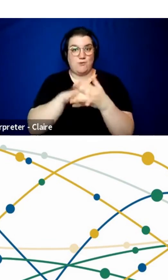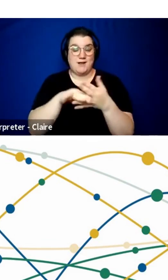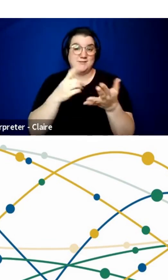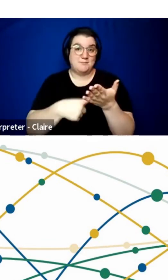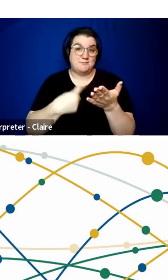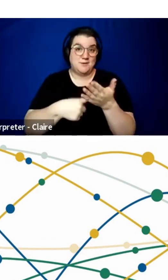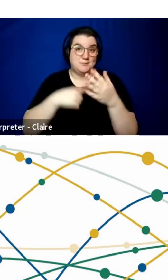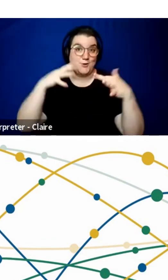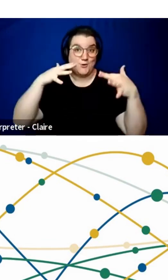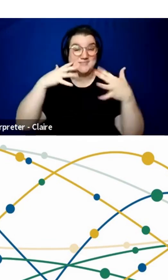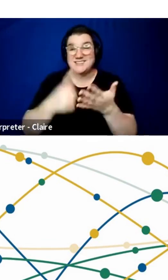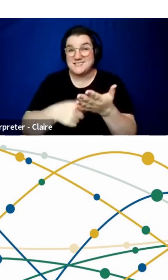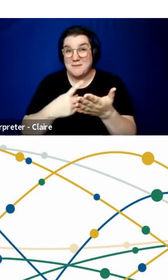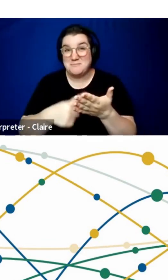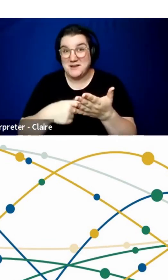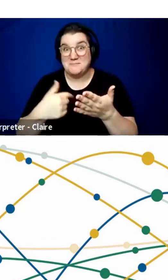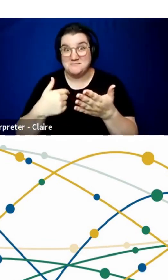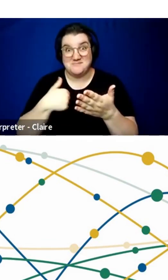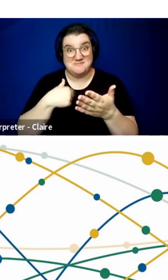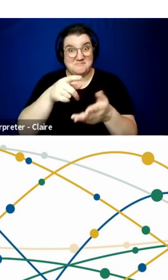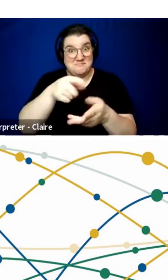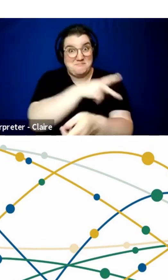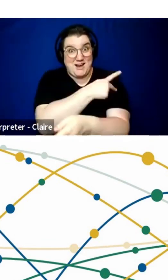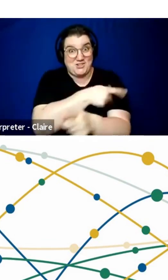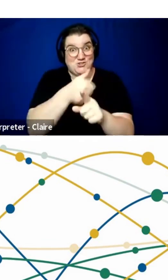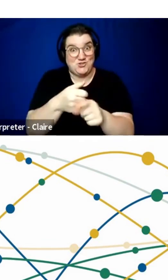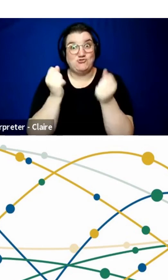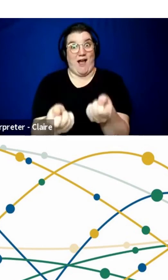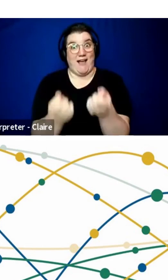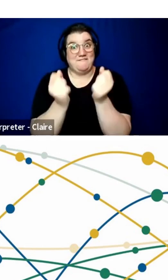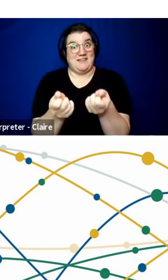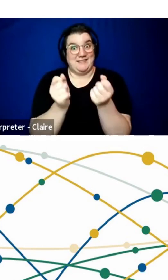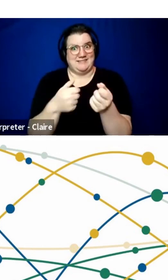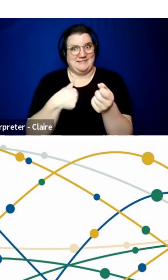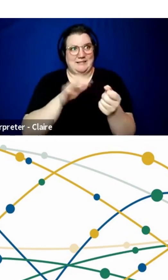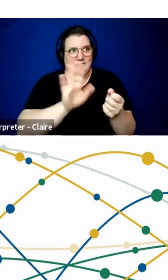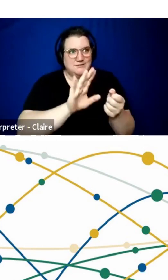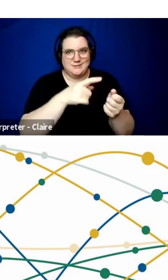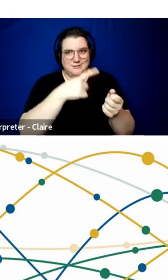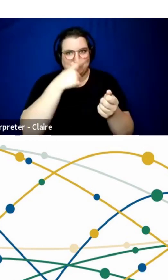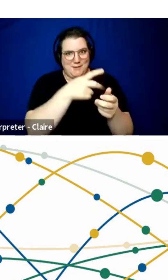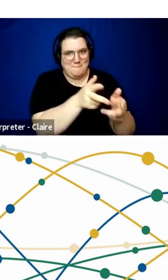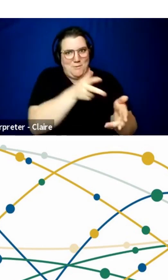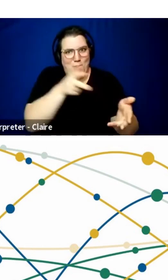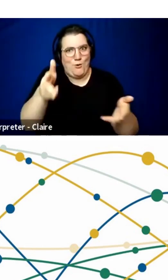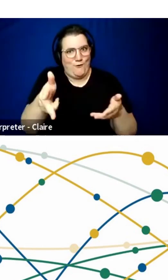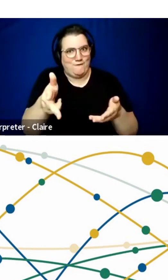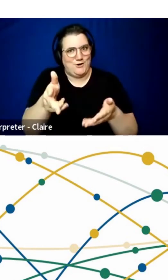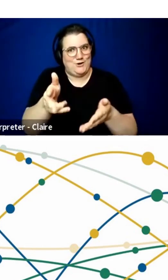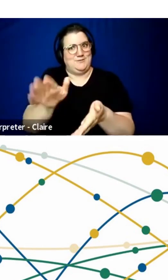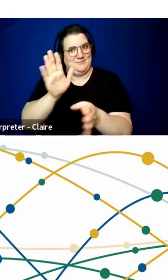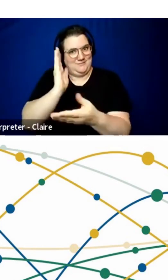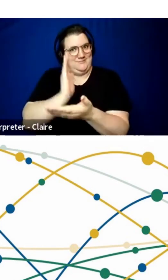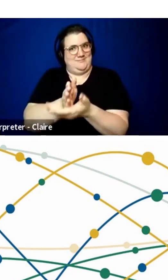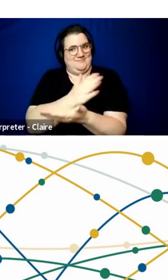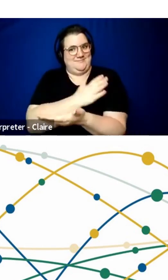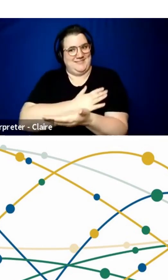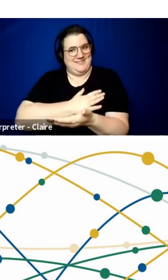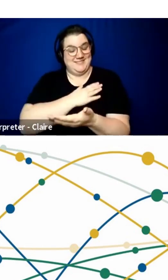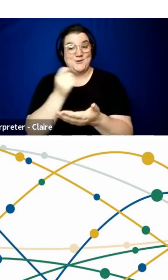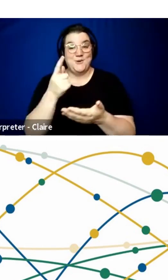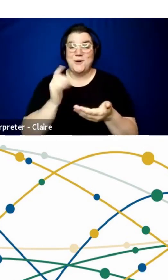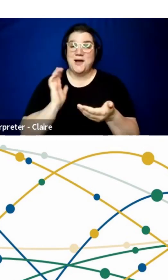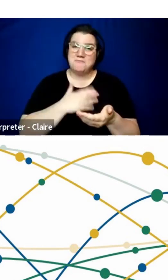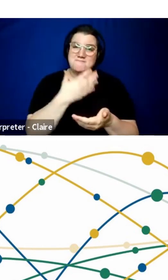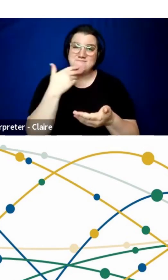driving where I had to ask them to pull over. So, you know, despite our best efforts, patients see